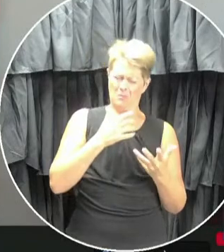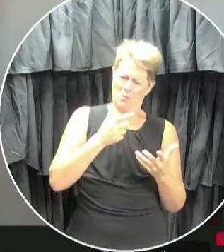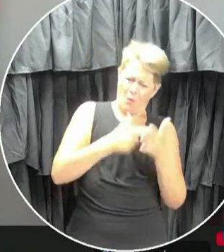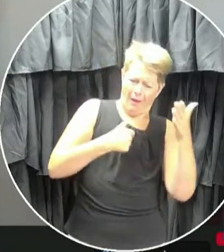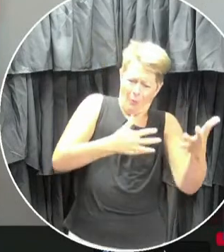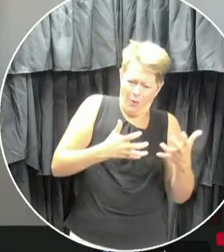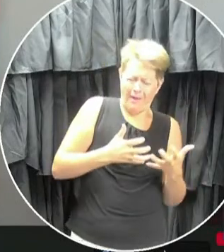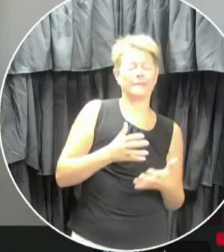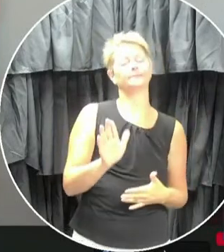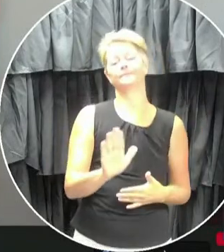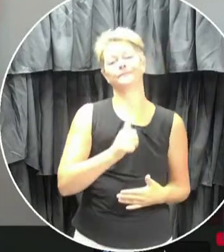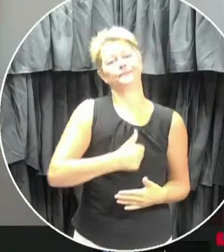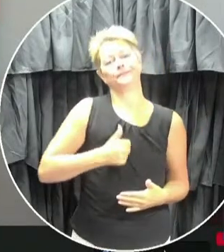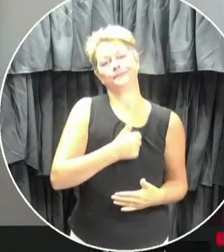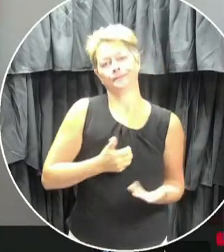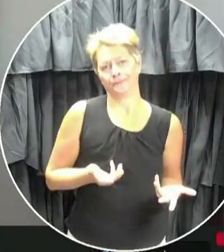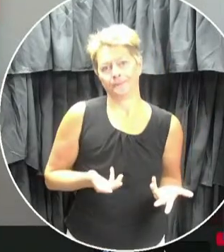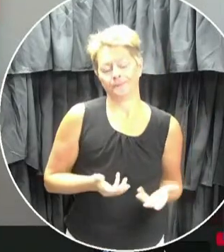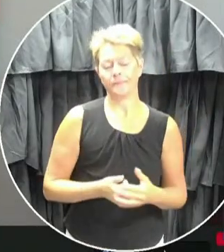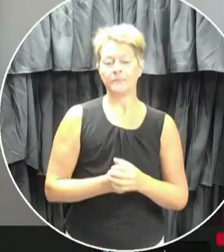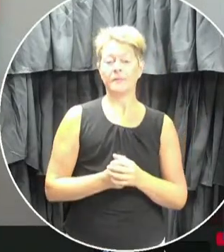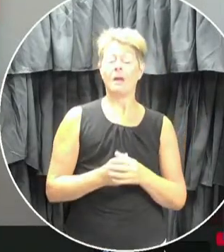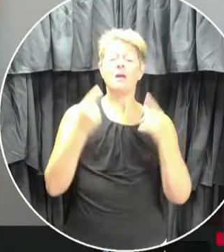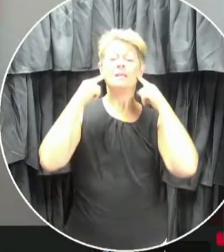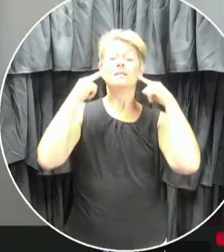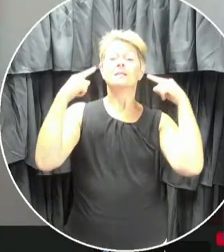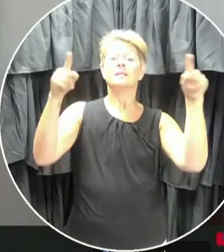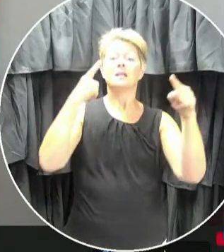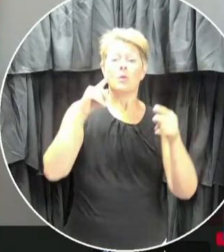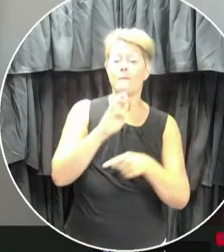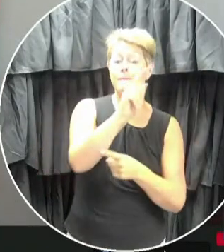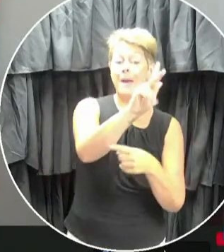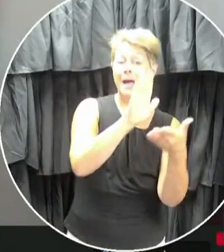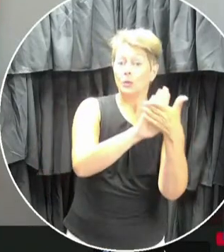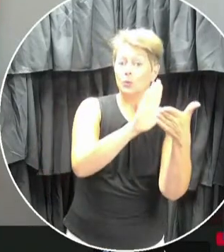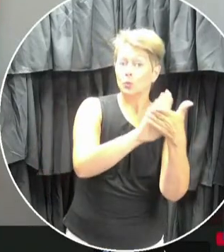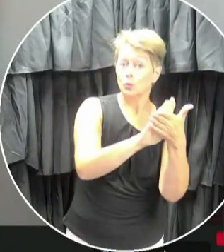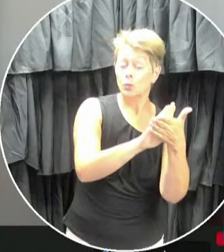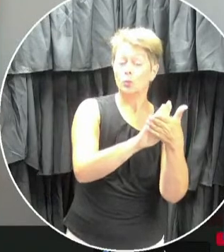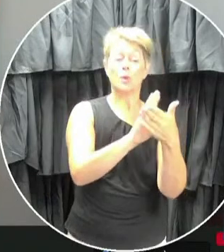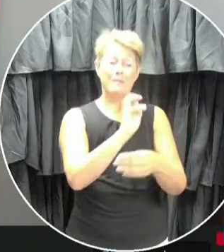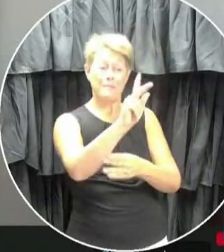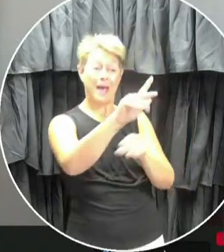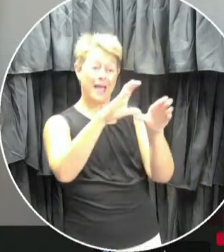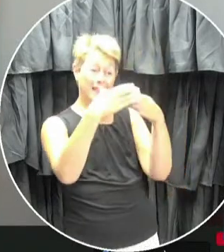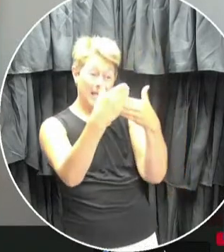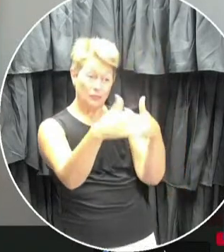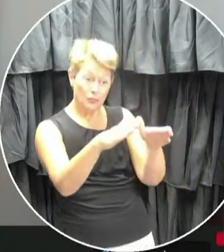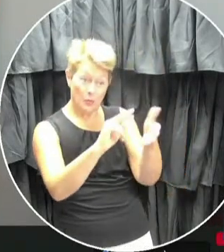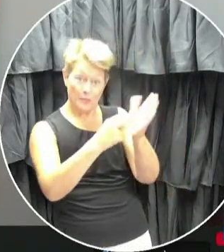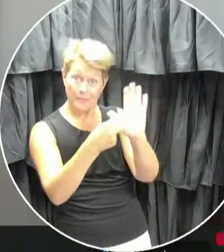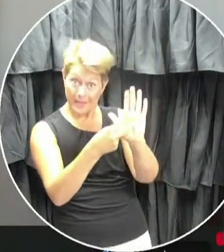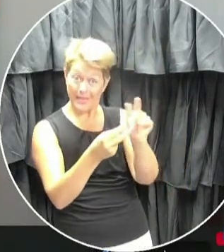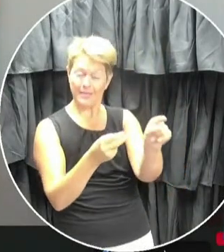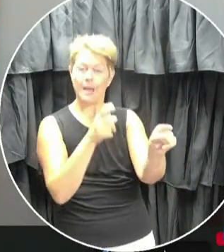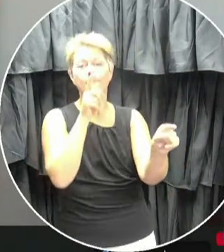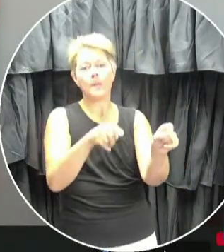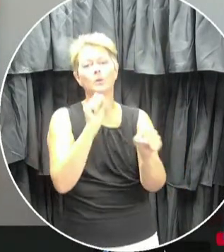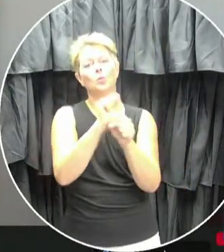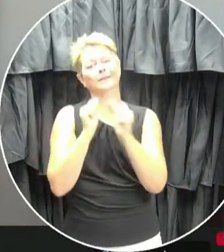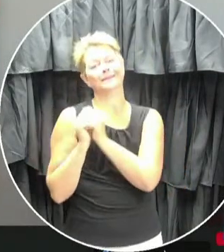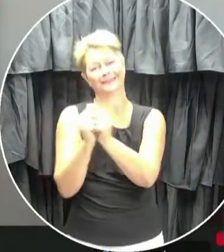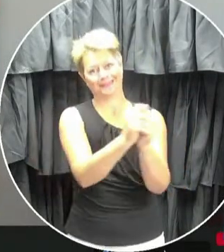The success of our return to in-class instruction will be largely dependent on the continued cooperation,